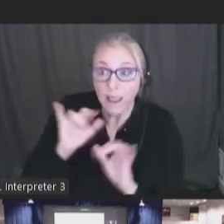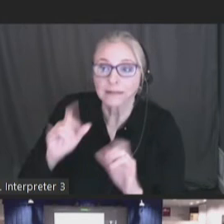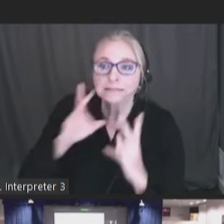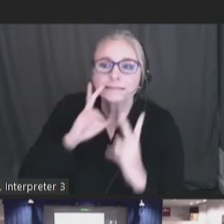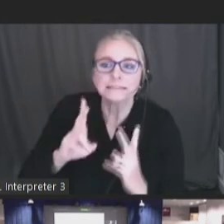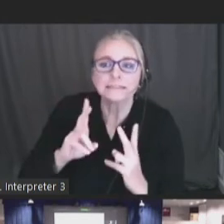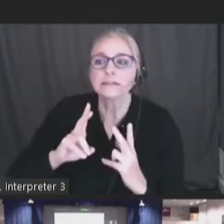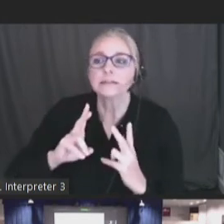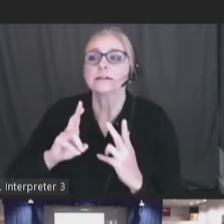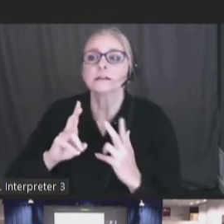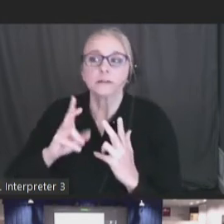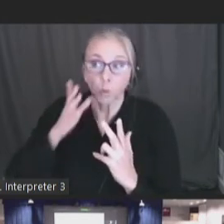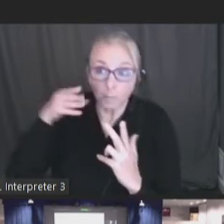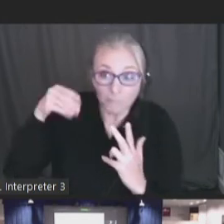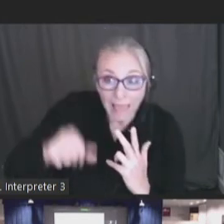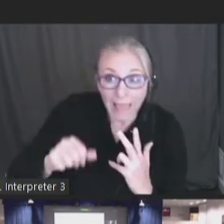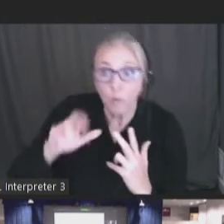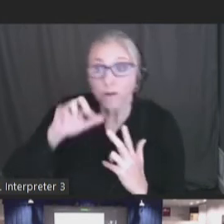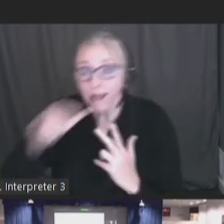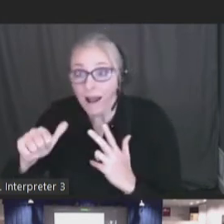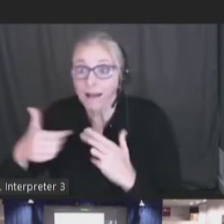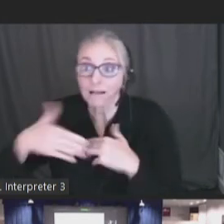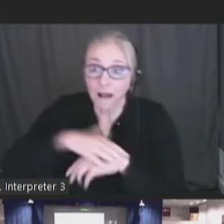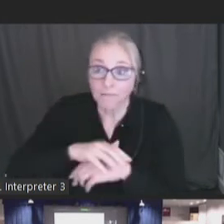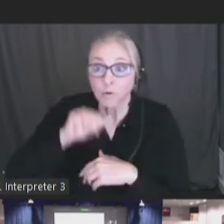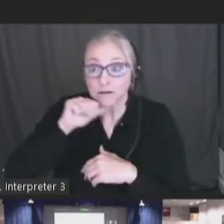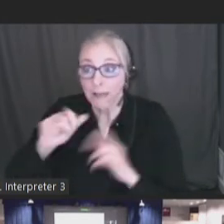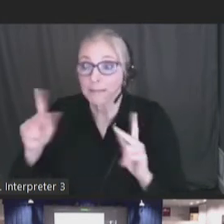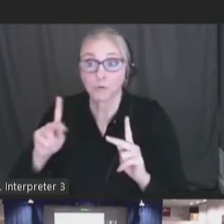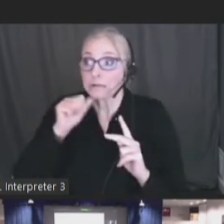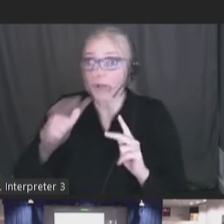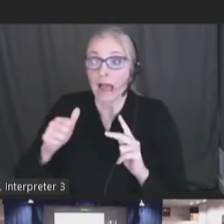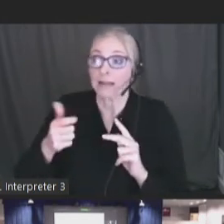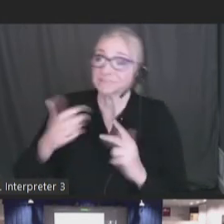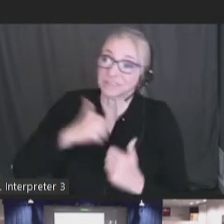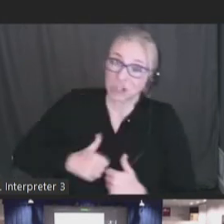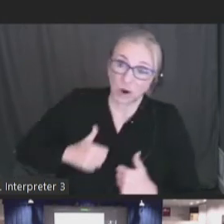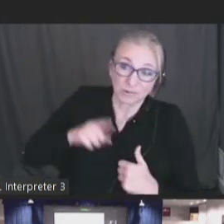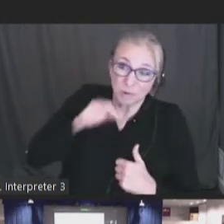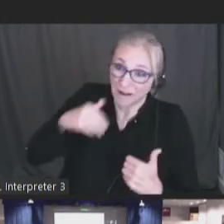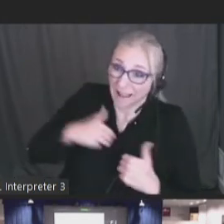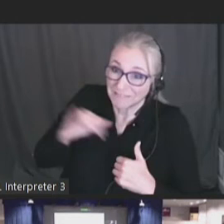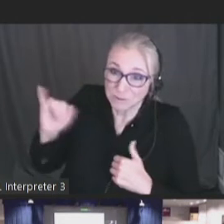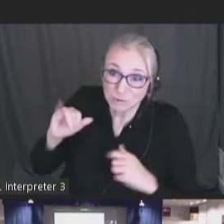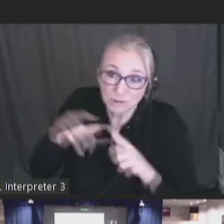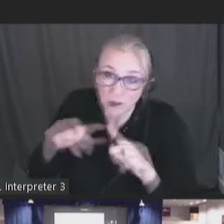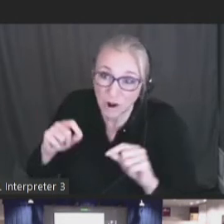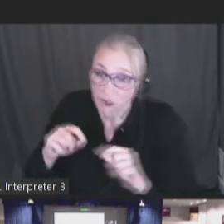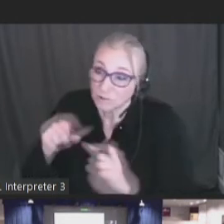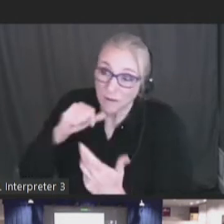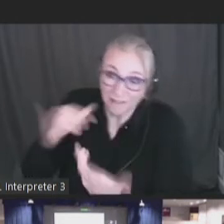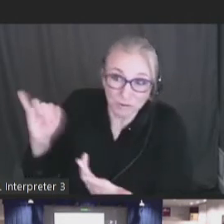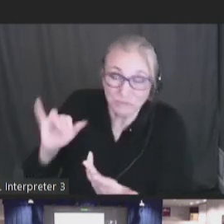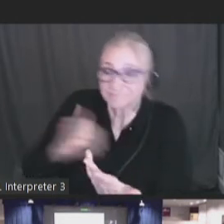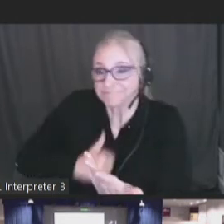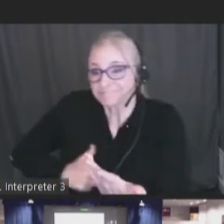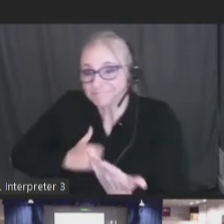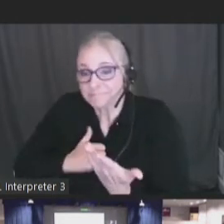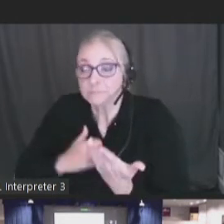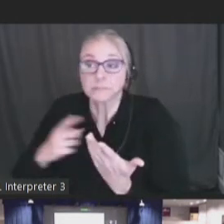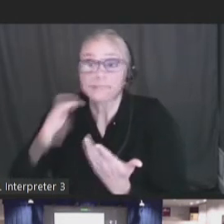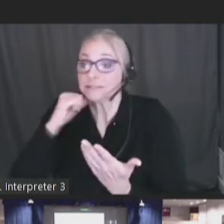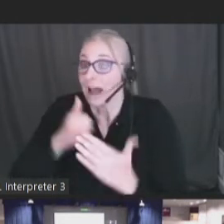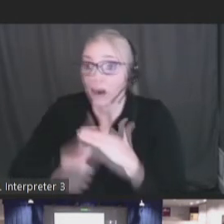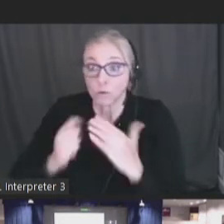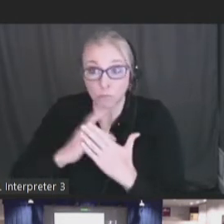coverage before they get there. So, people don't get turned away because they don't have coverage if it's not under one of those programs